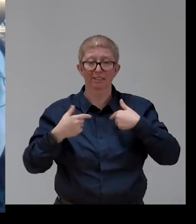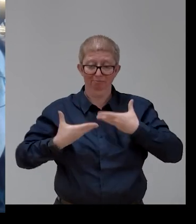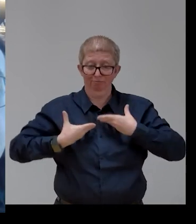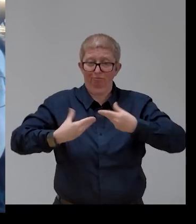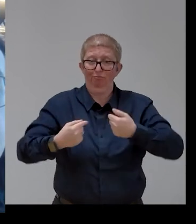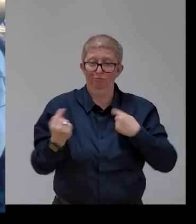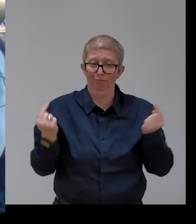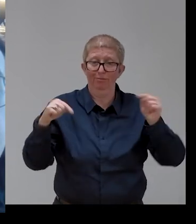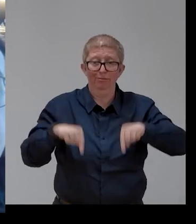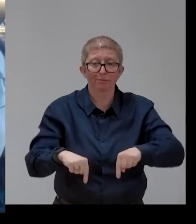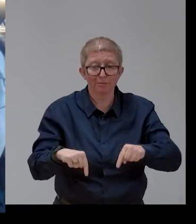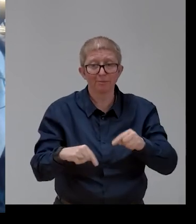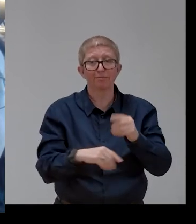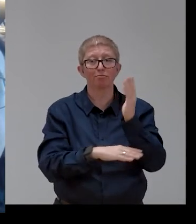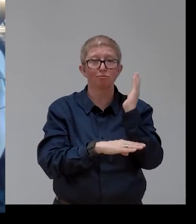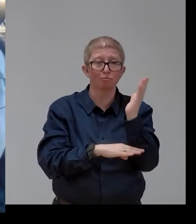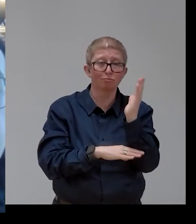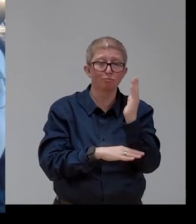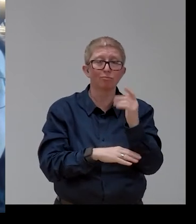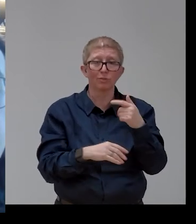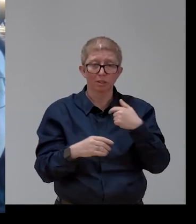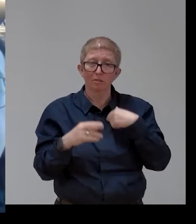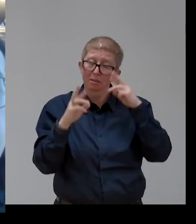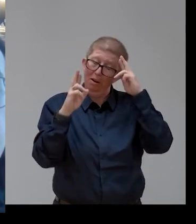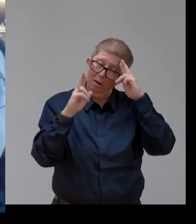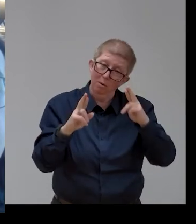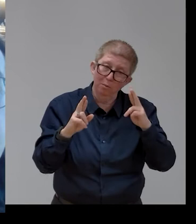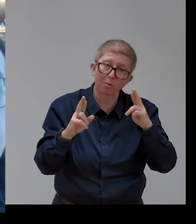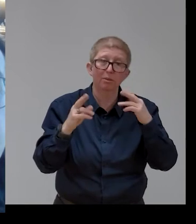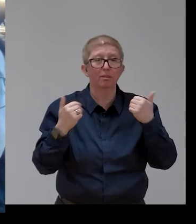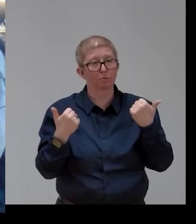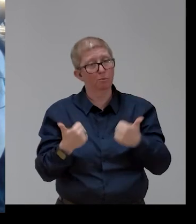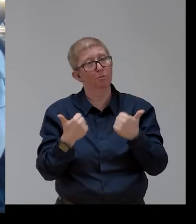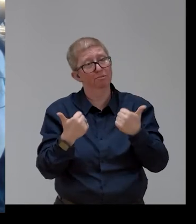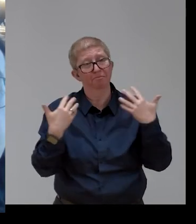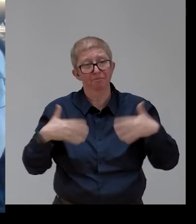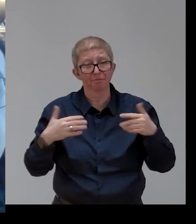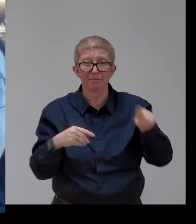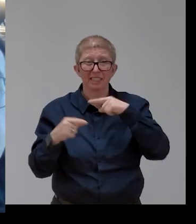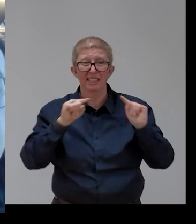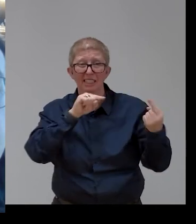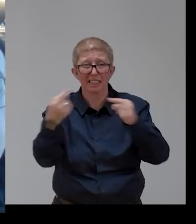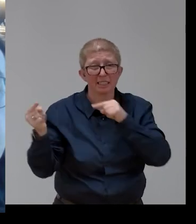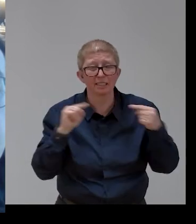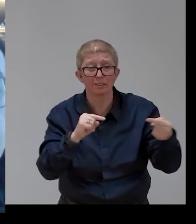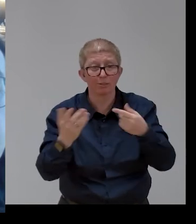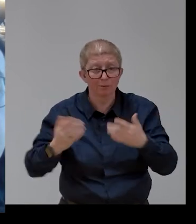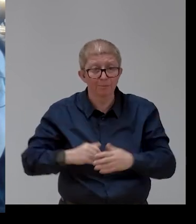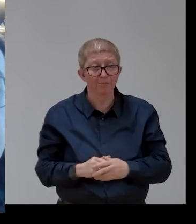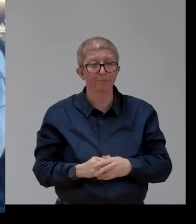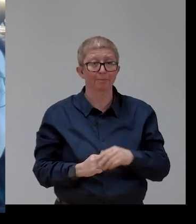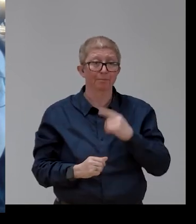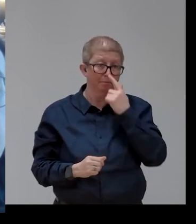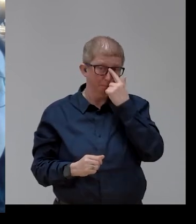my satisfaction to discuss this fundamental priority with my final colleagues.